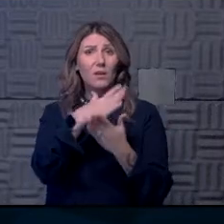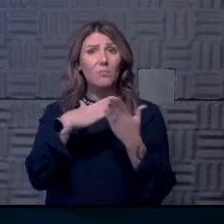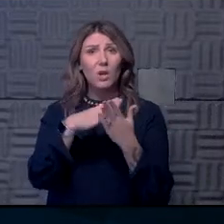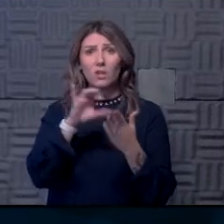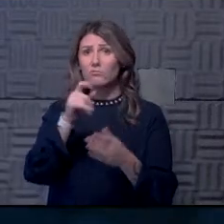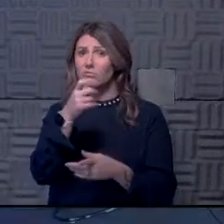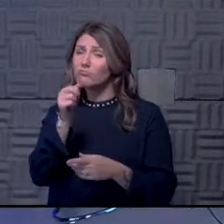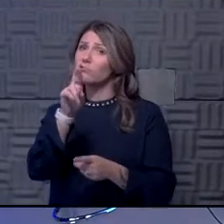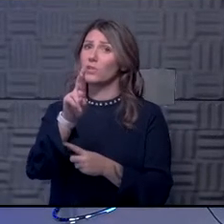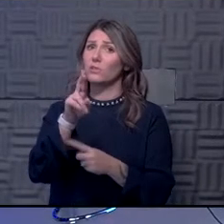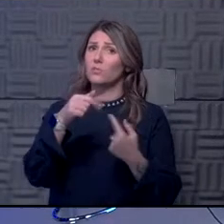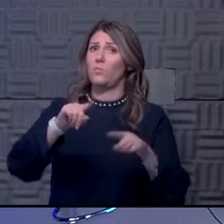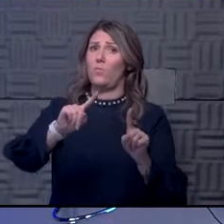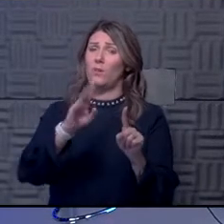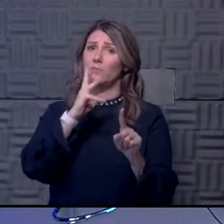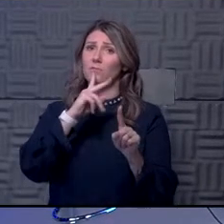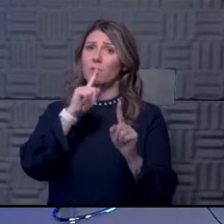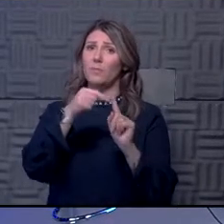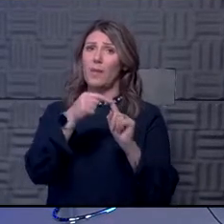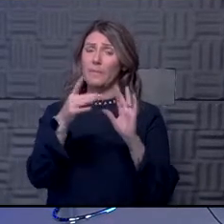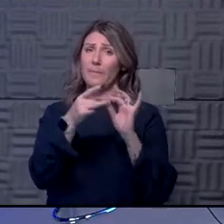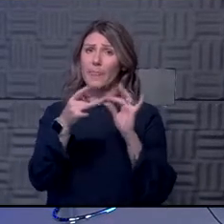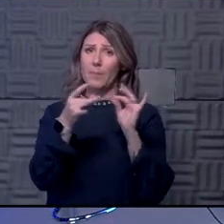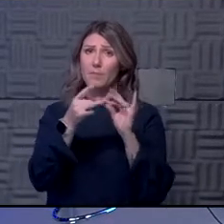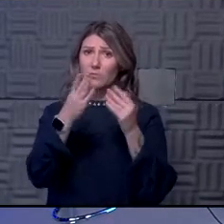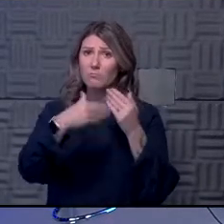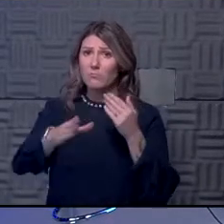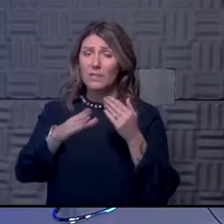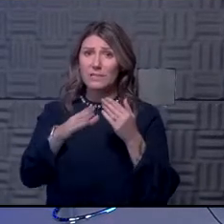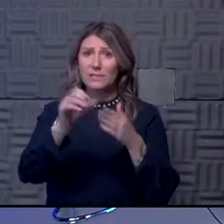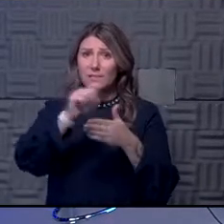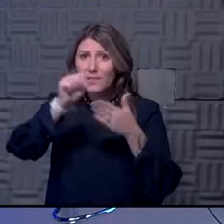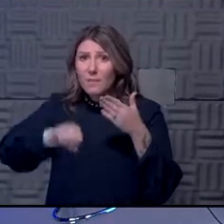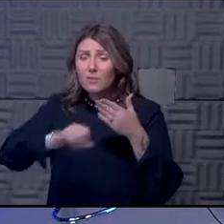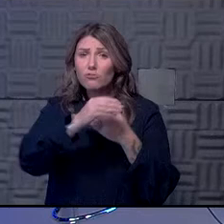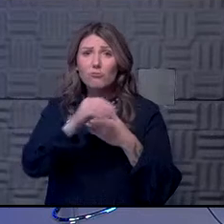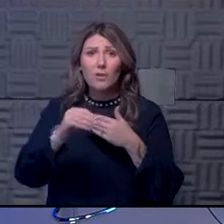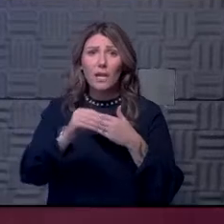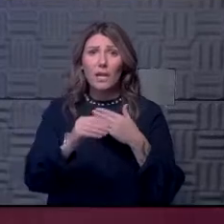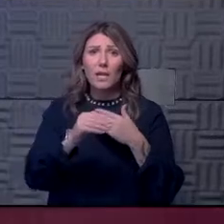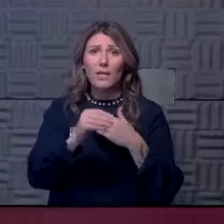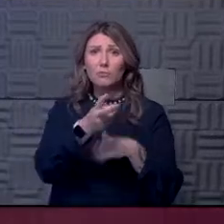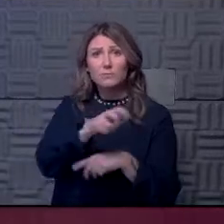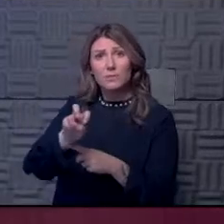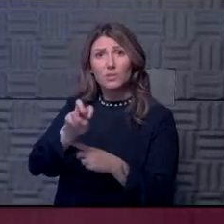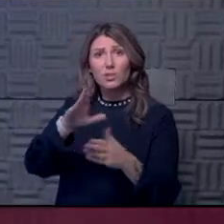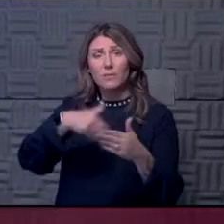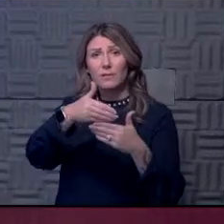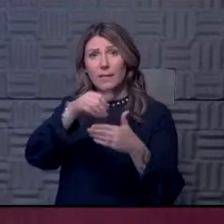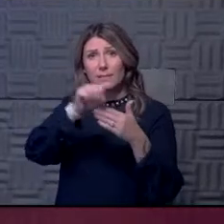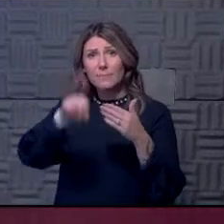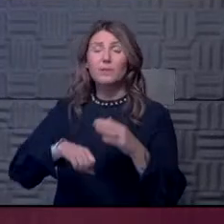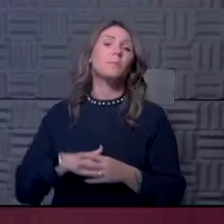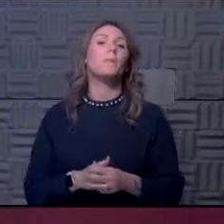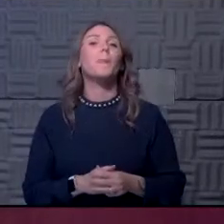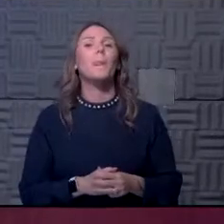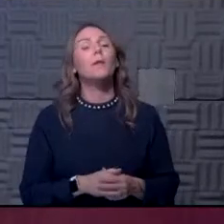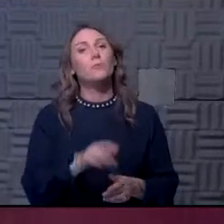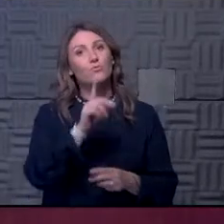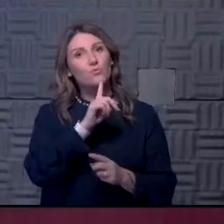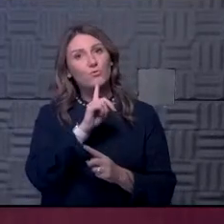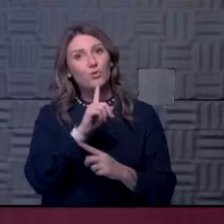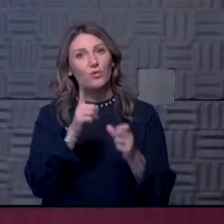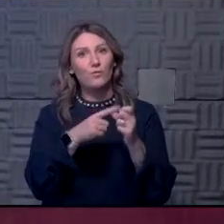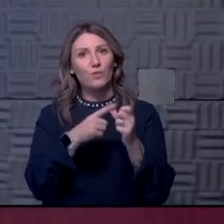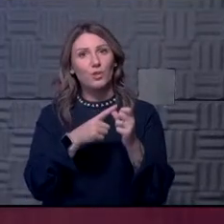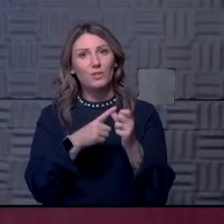as we think about messages for, for the rest of the semester and moving into next? Sure. So, so, um, first of all, we,